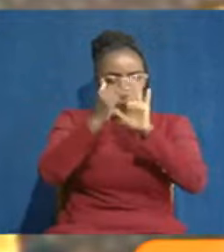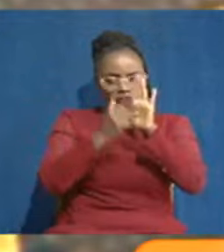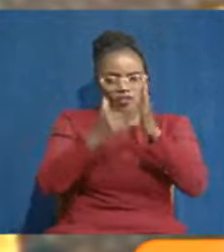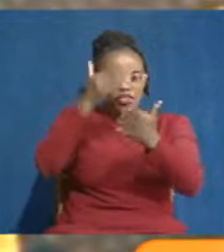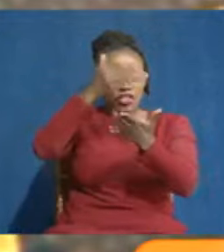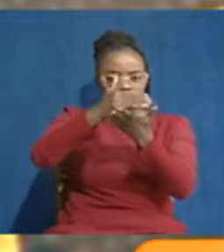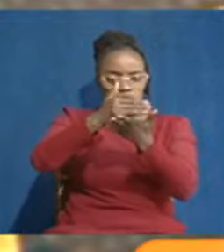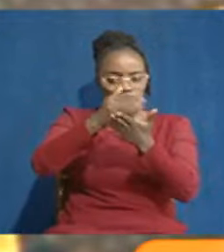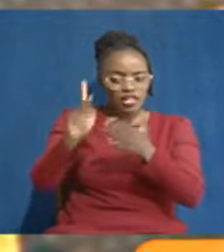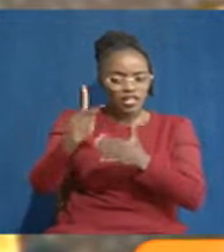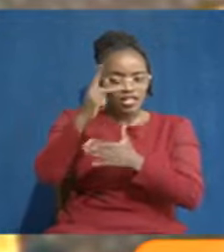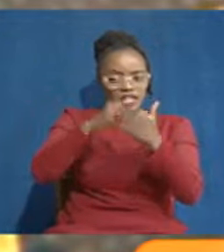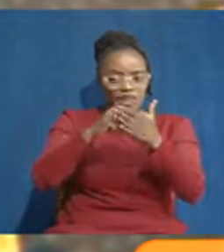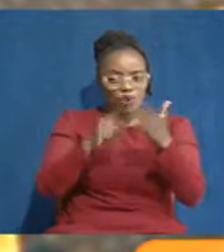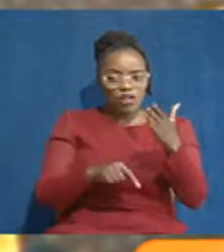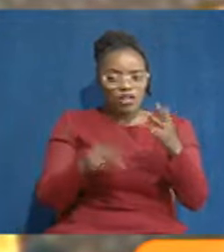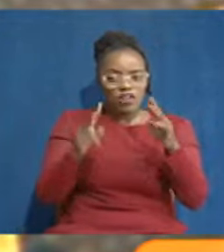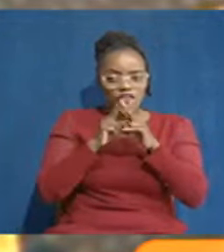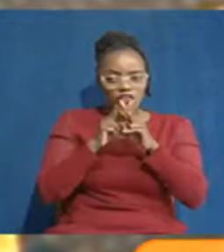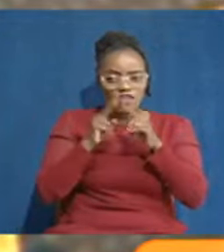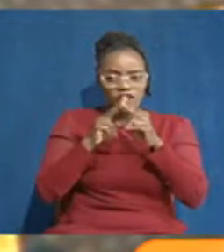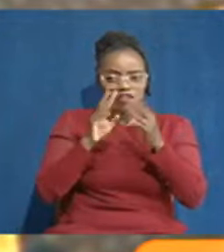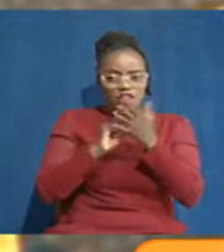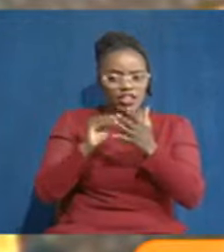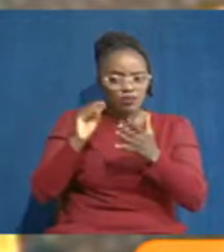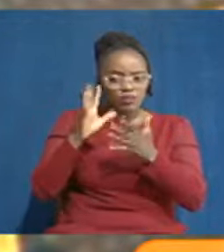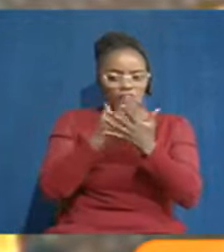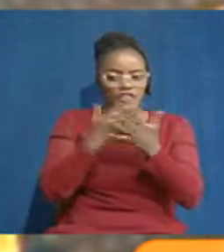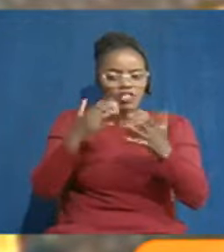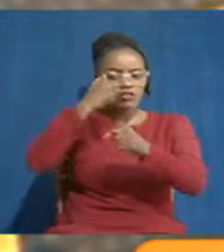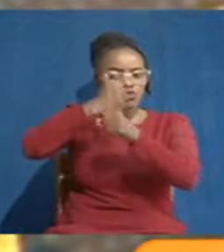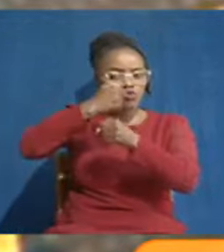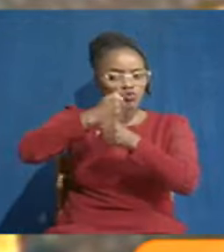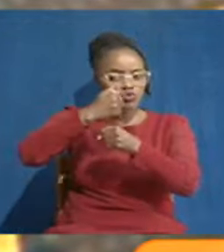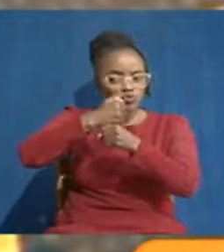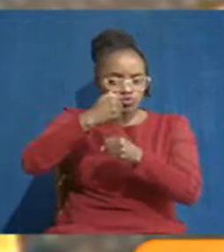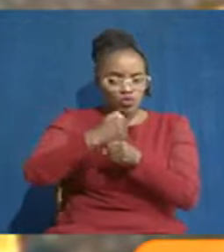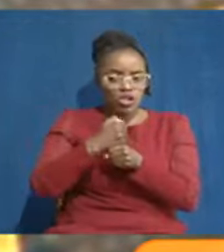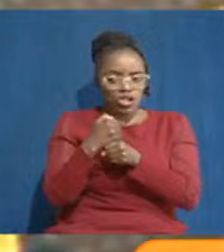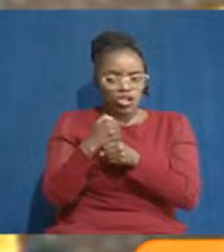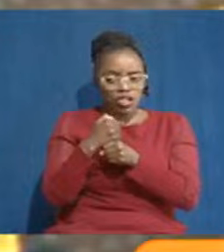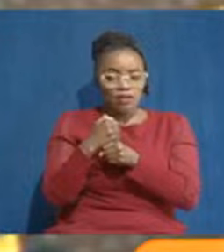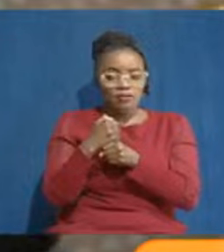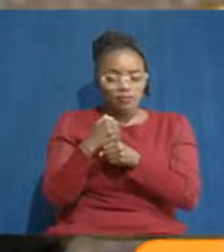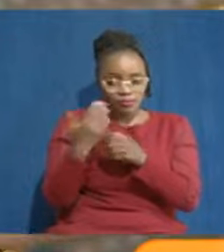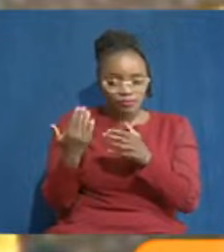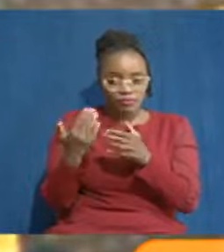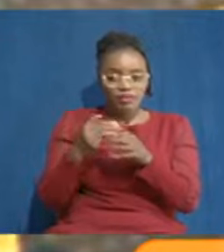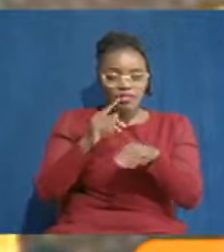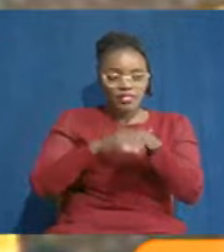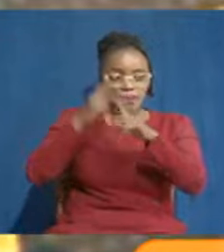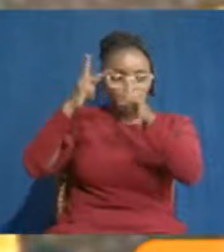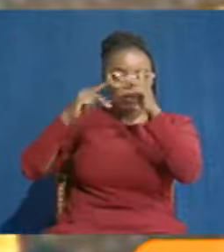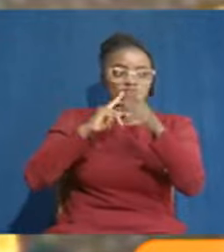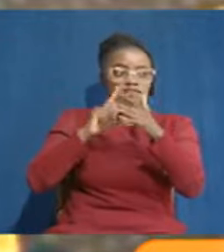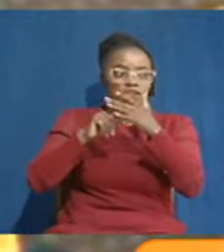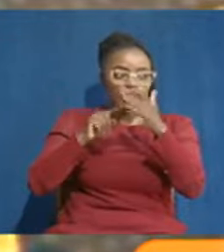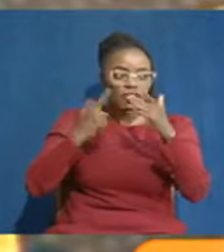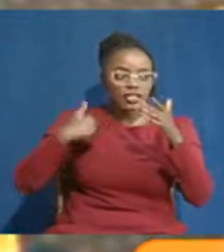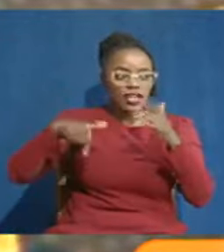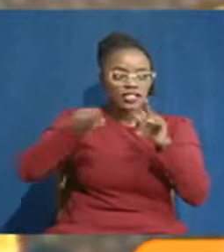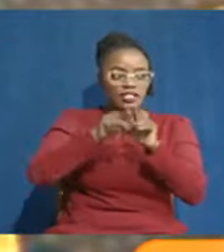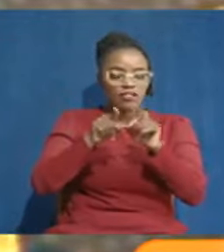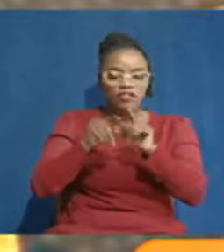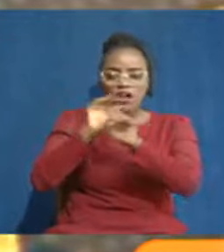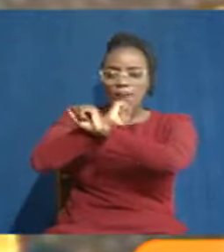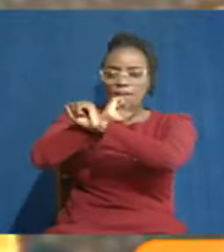truth in Kenya is a very expensive commodity to trade in. So when Professor says that we are in